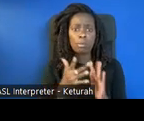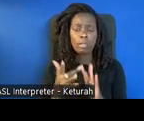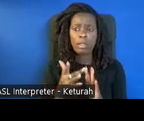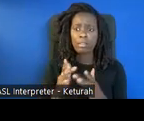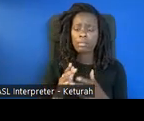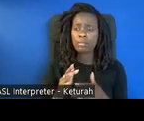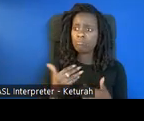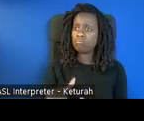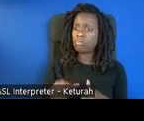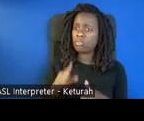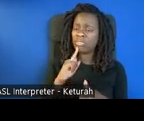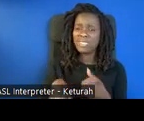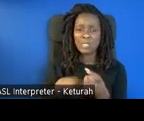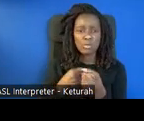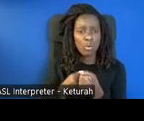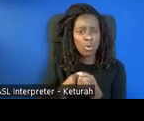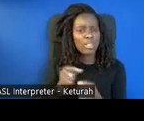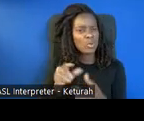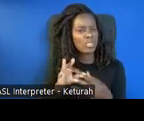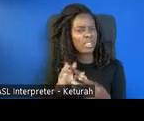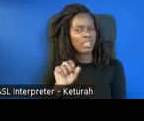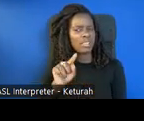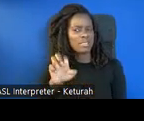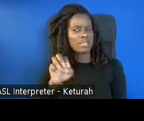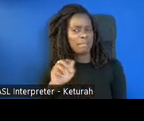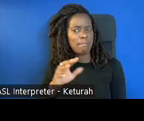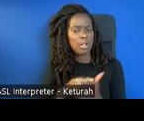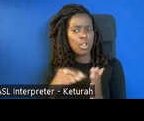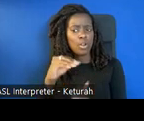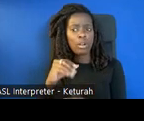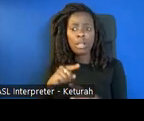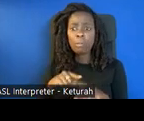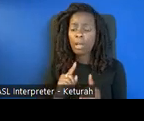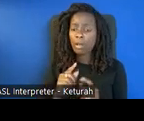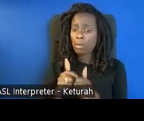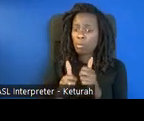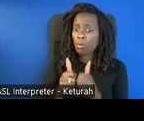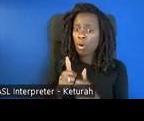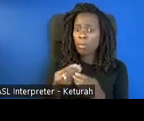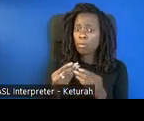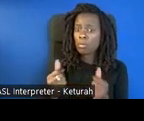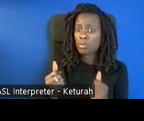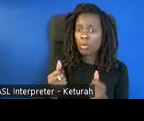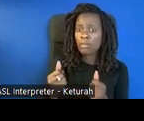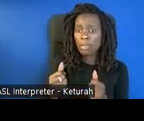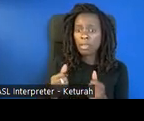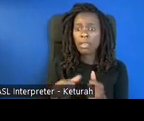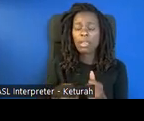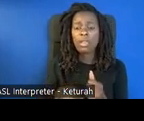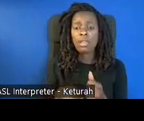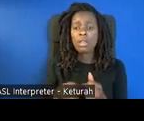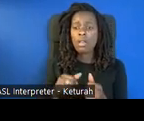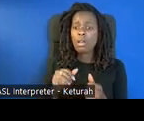support and you call it STEM learning. But when you think about that, it's problem solving and critical thinking. It's like those early also early